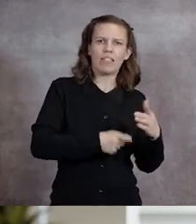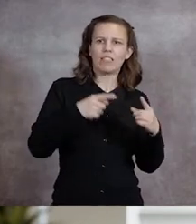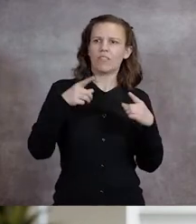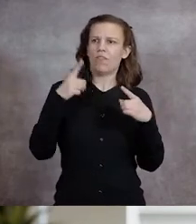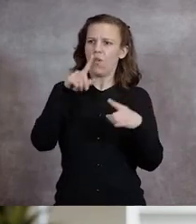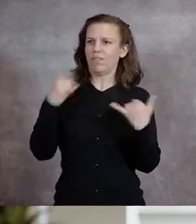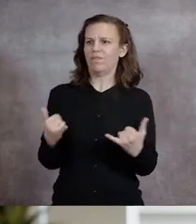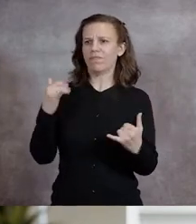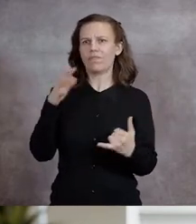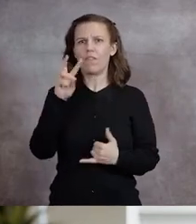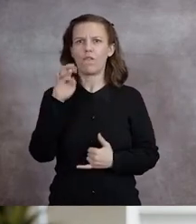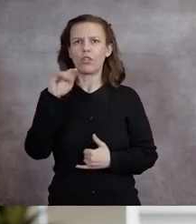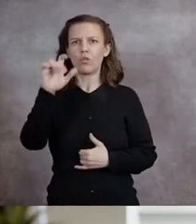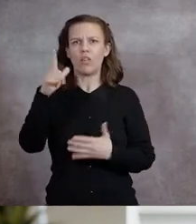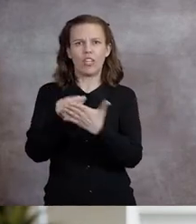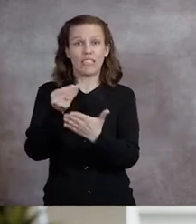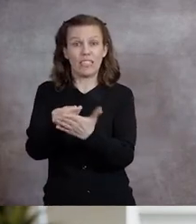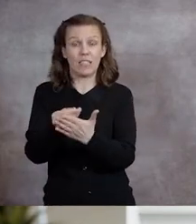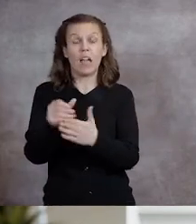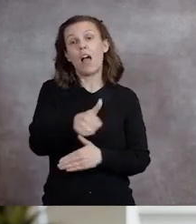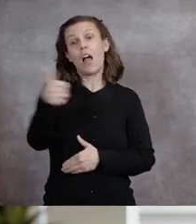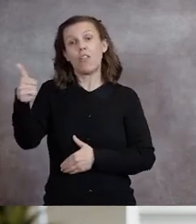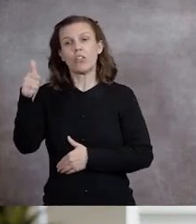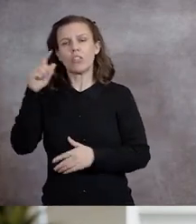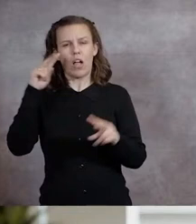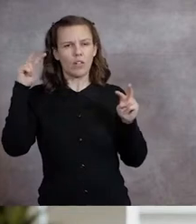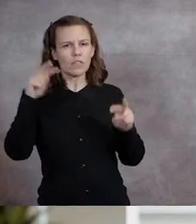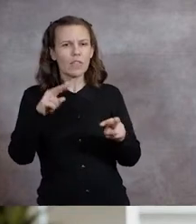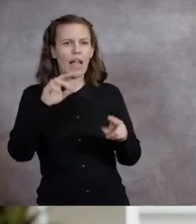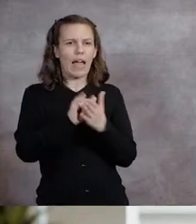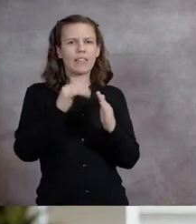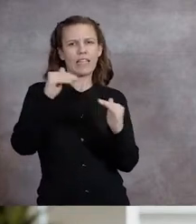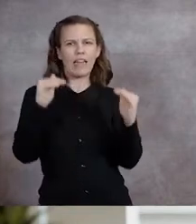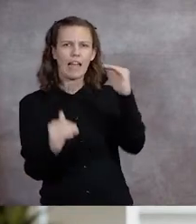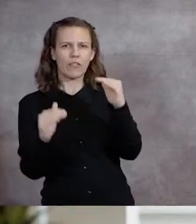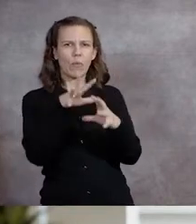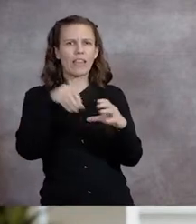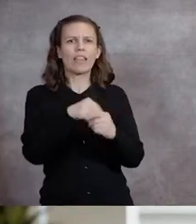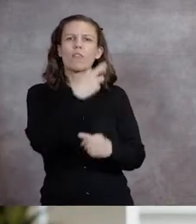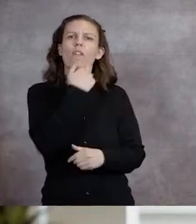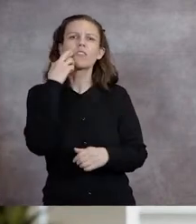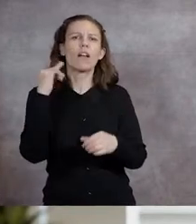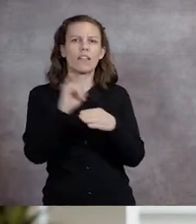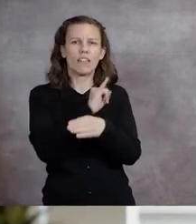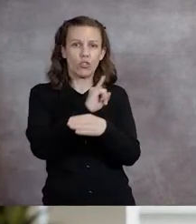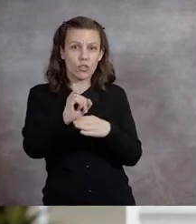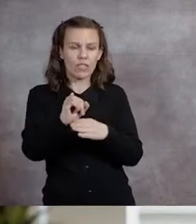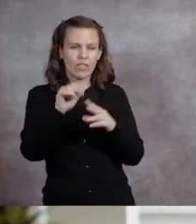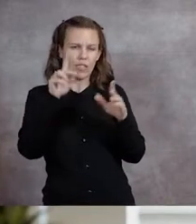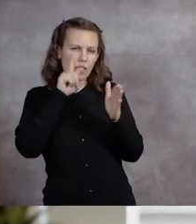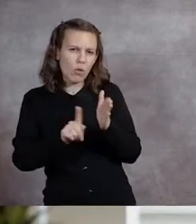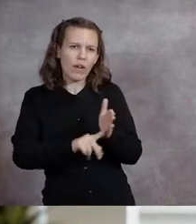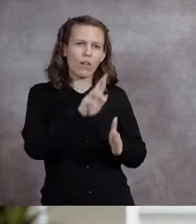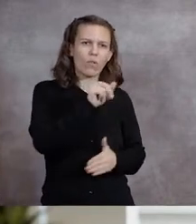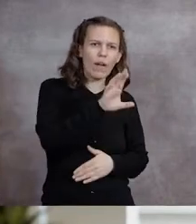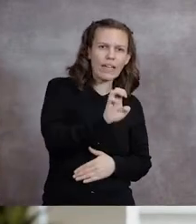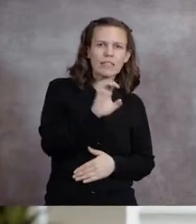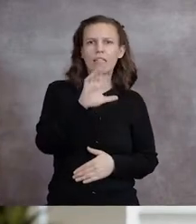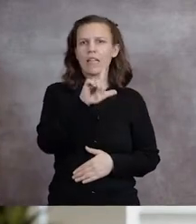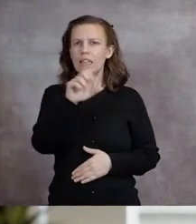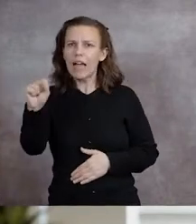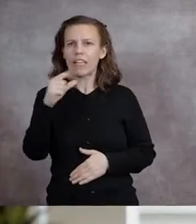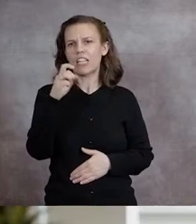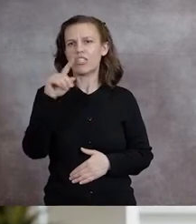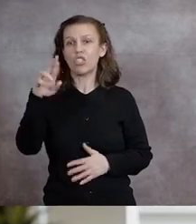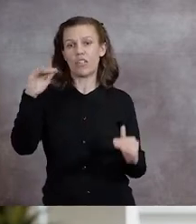are looking at worker inequities in the restaurant industry, exploring race, class, and gender inequalities in the food service